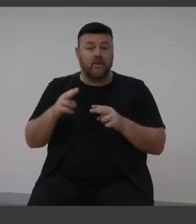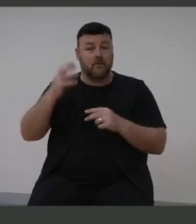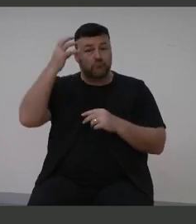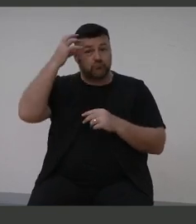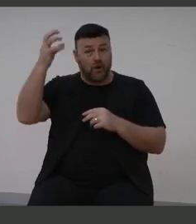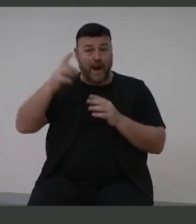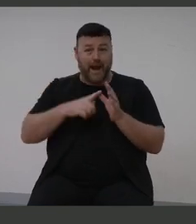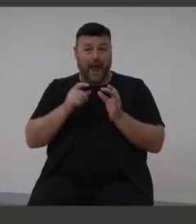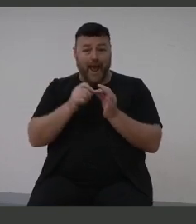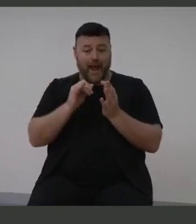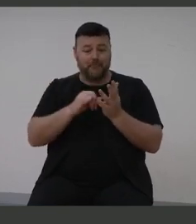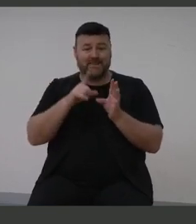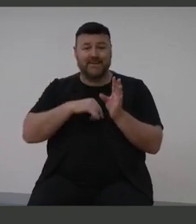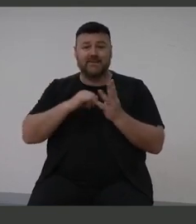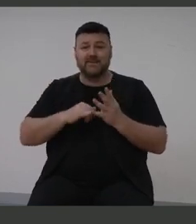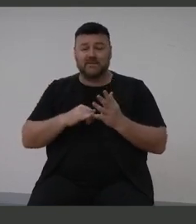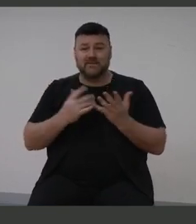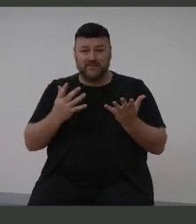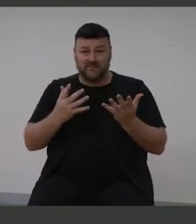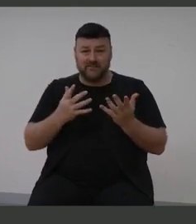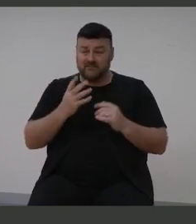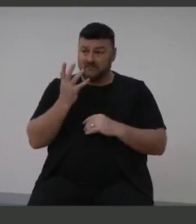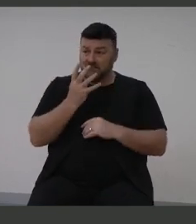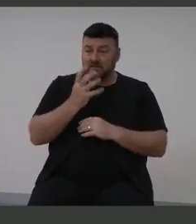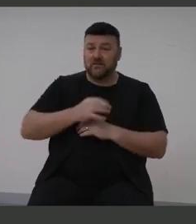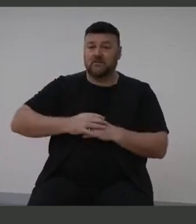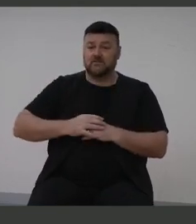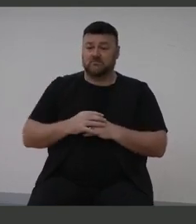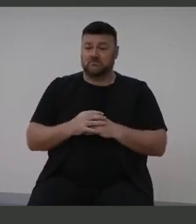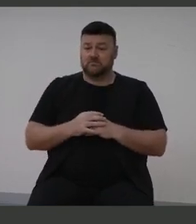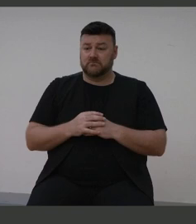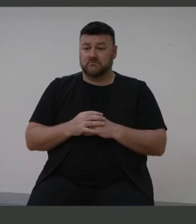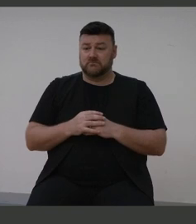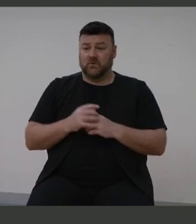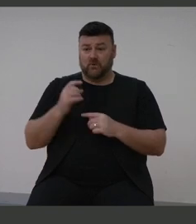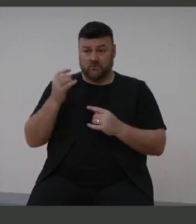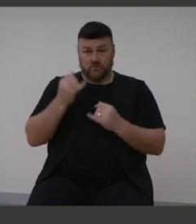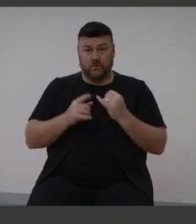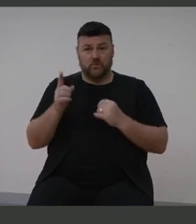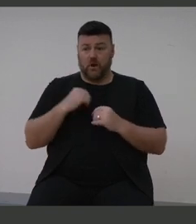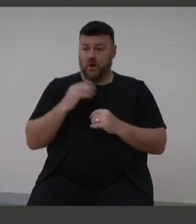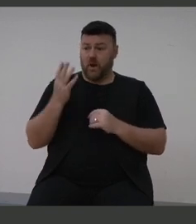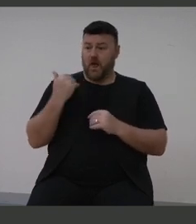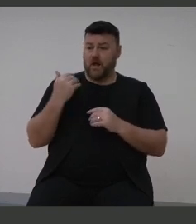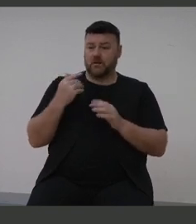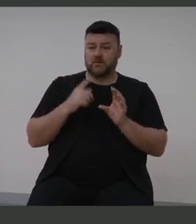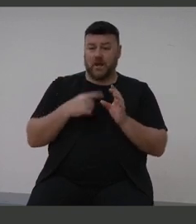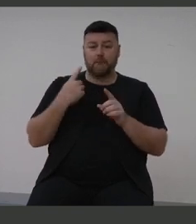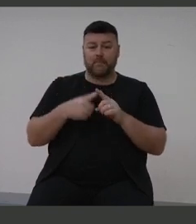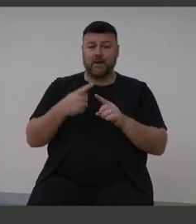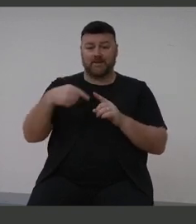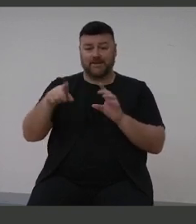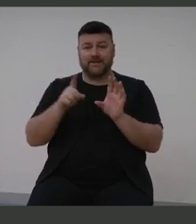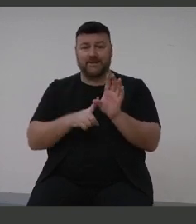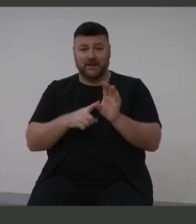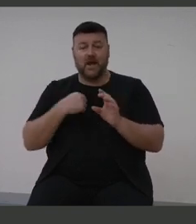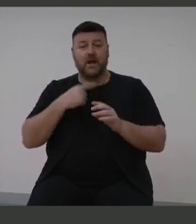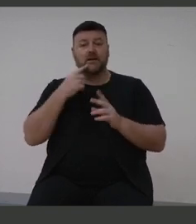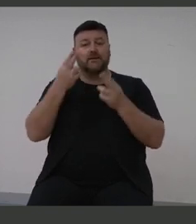And the reality of that is that even last year and more recently this last month, I was contacted about a death in custody.